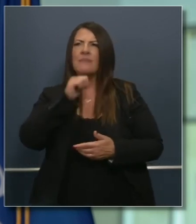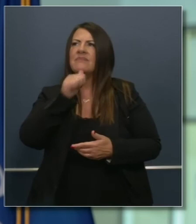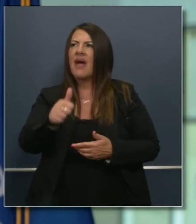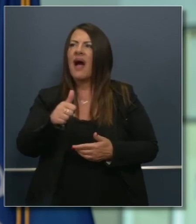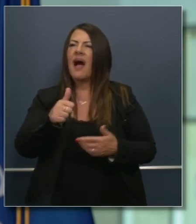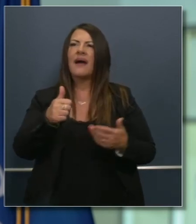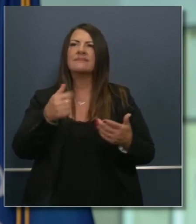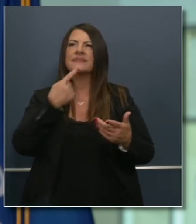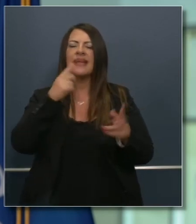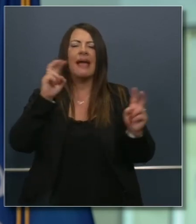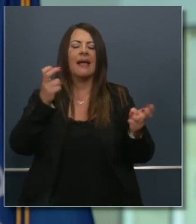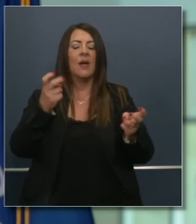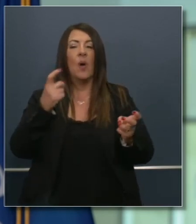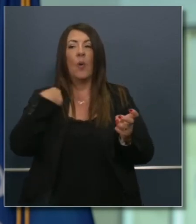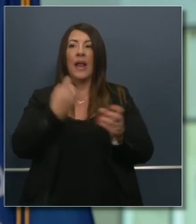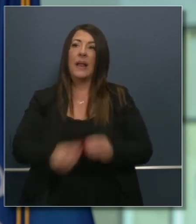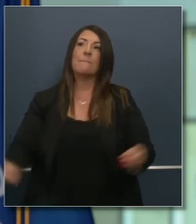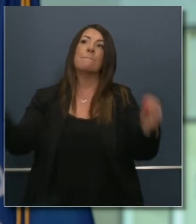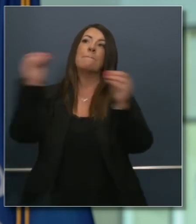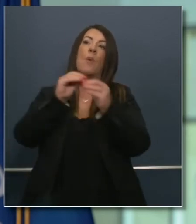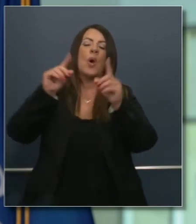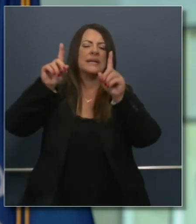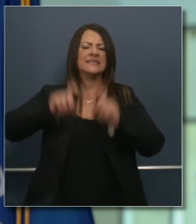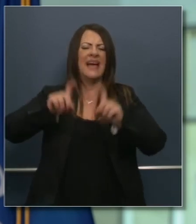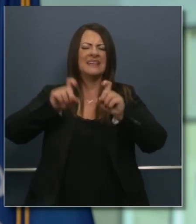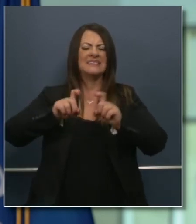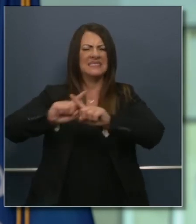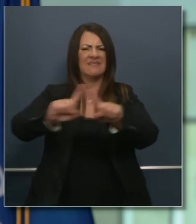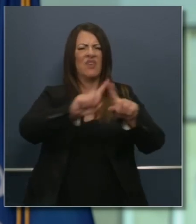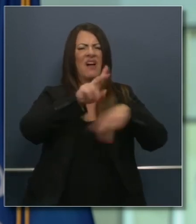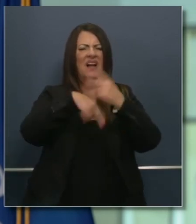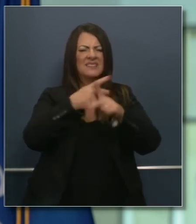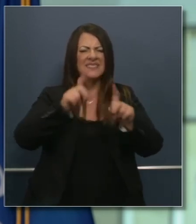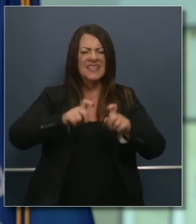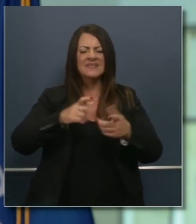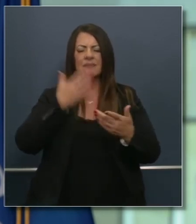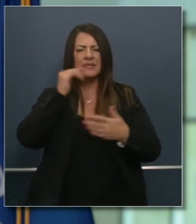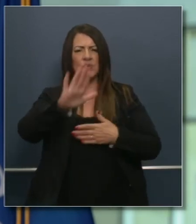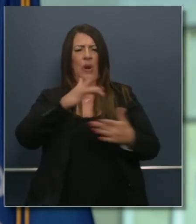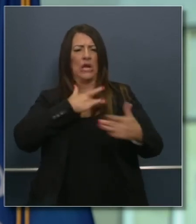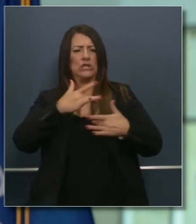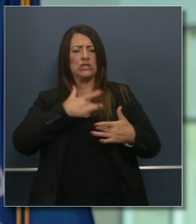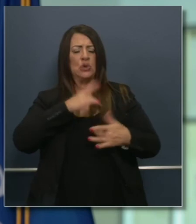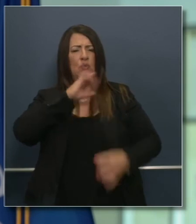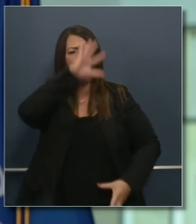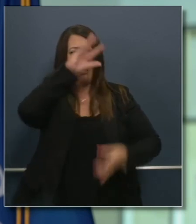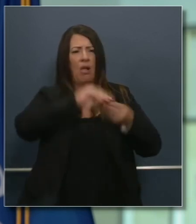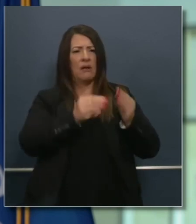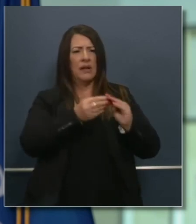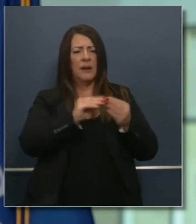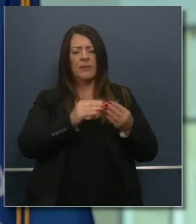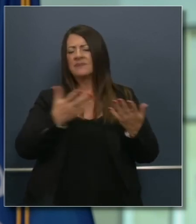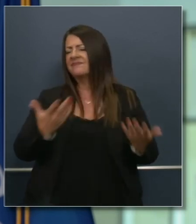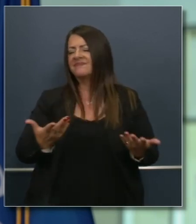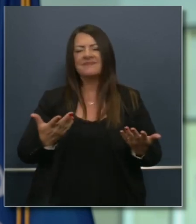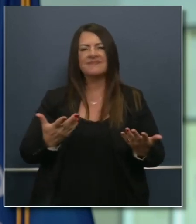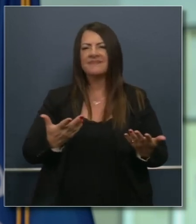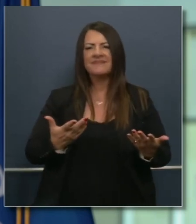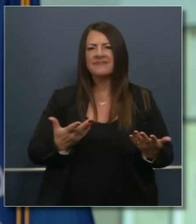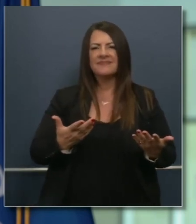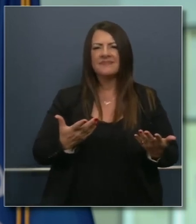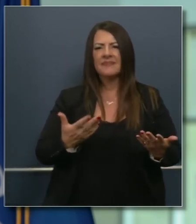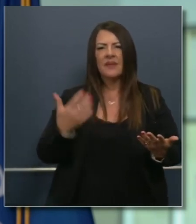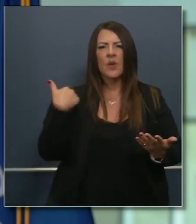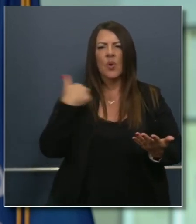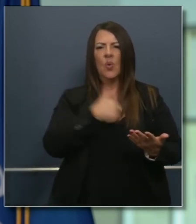more tests because I fear a question like yours or concern about total number of cases. You have a responsibility. This nation,